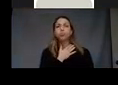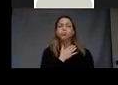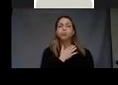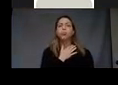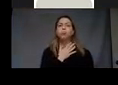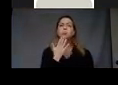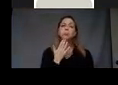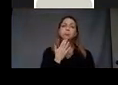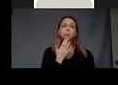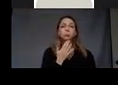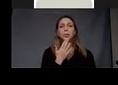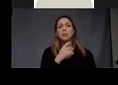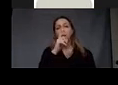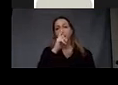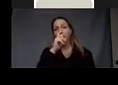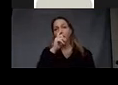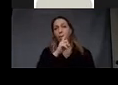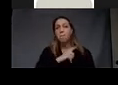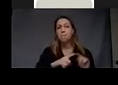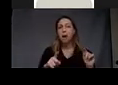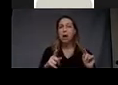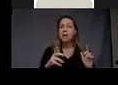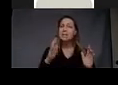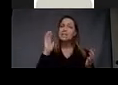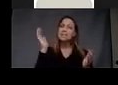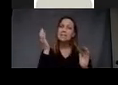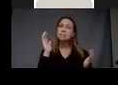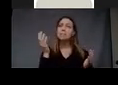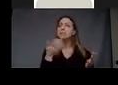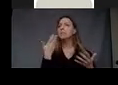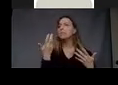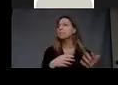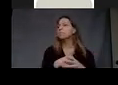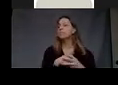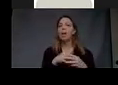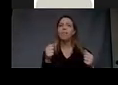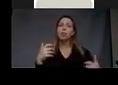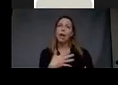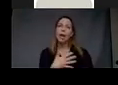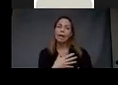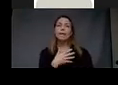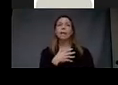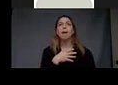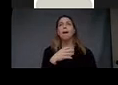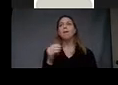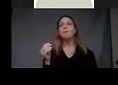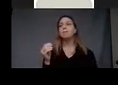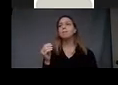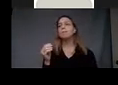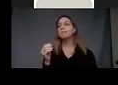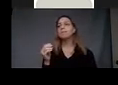sweet doll, but so, seems so, um, afraid and, and